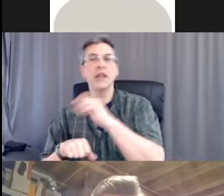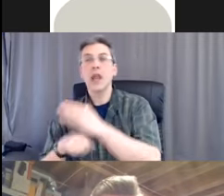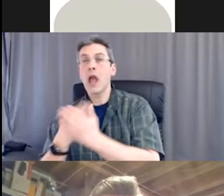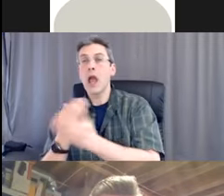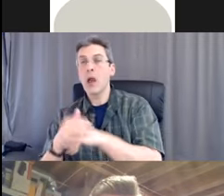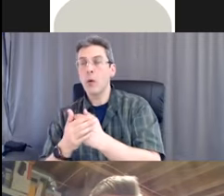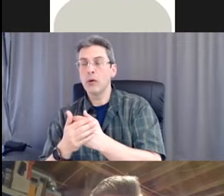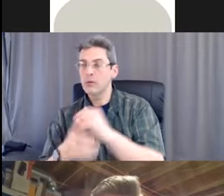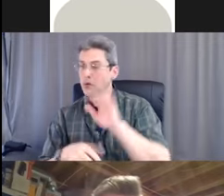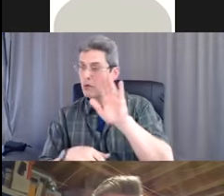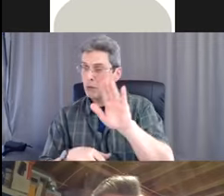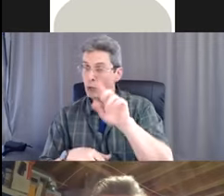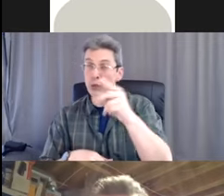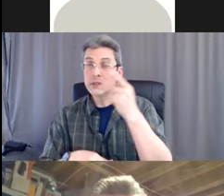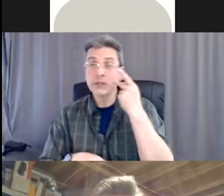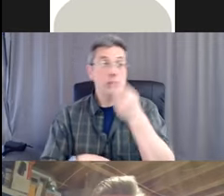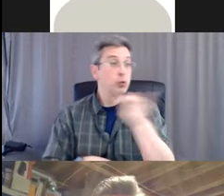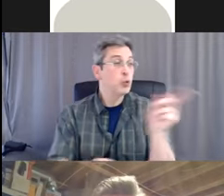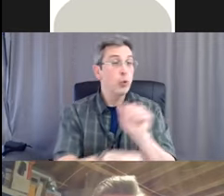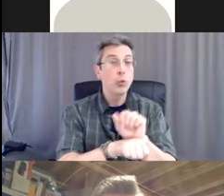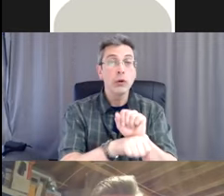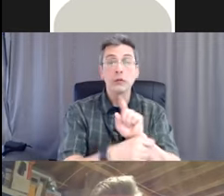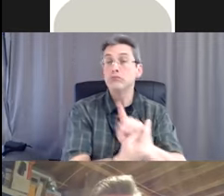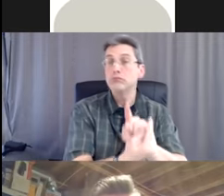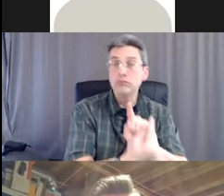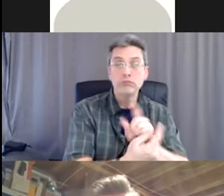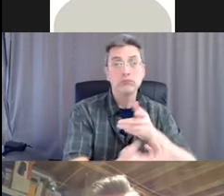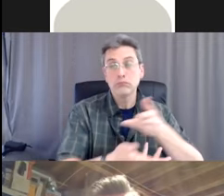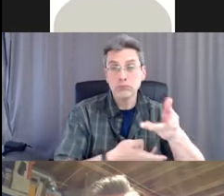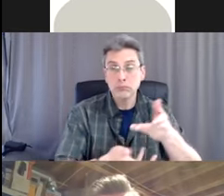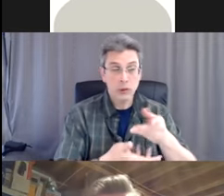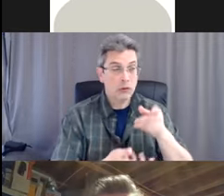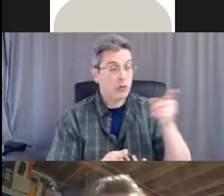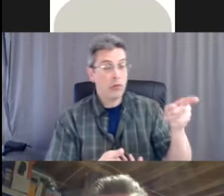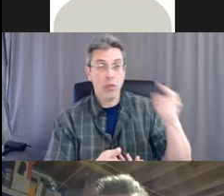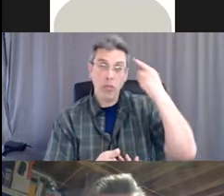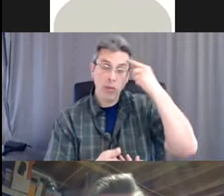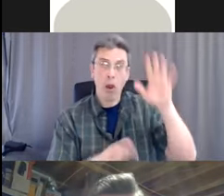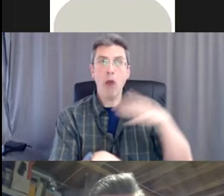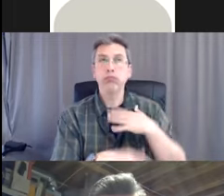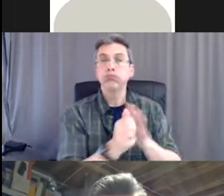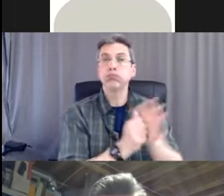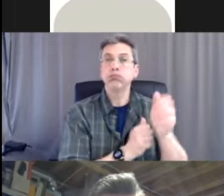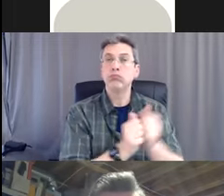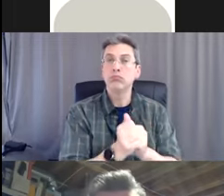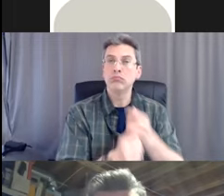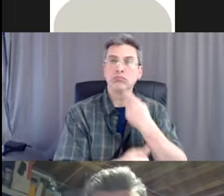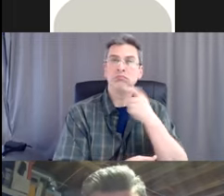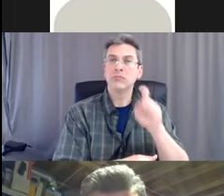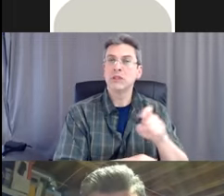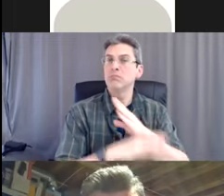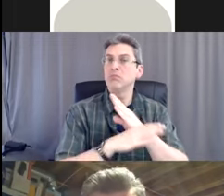on or taking off their gloves, it is not a substitute. They still need to wash their hands. Remember, everything in life is